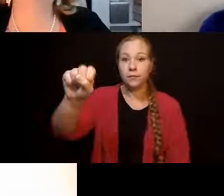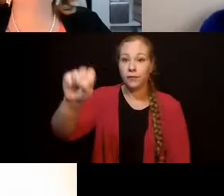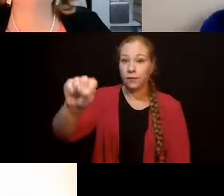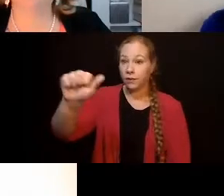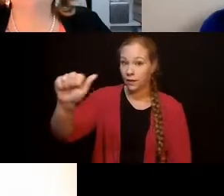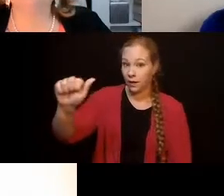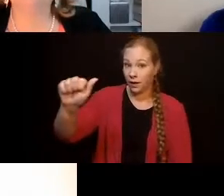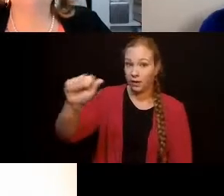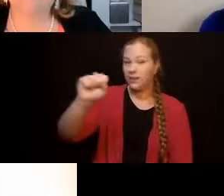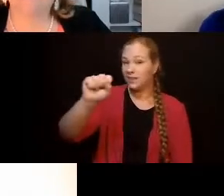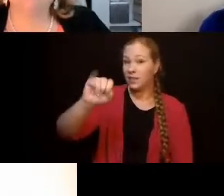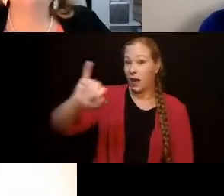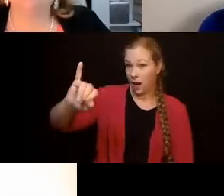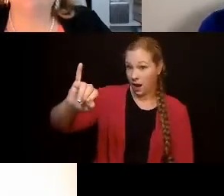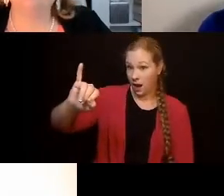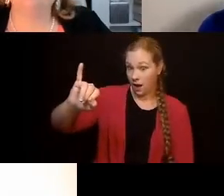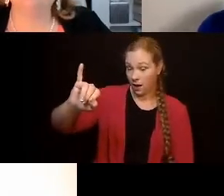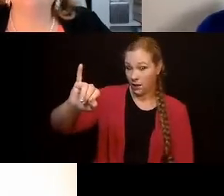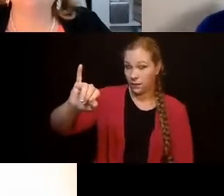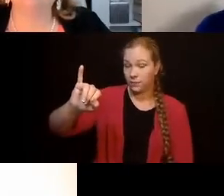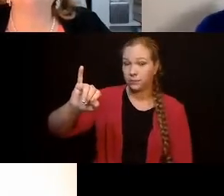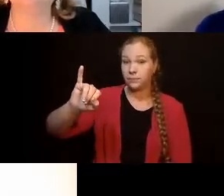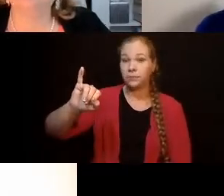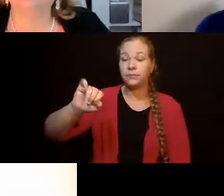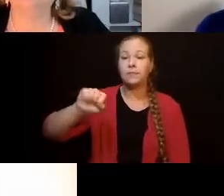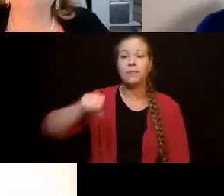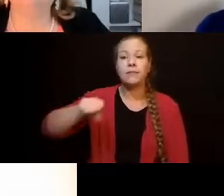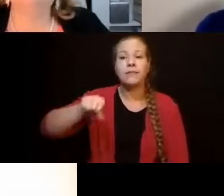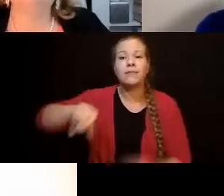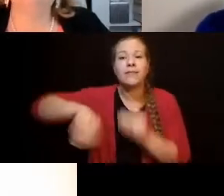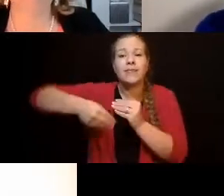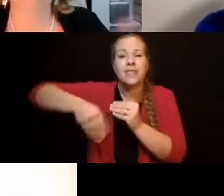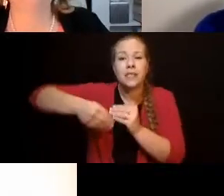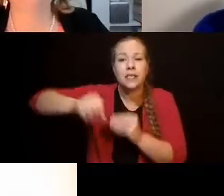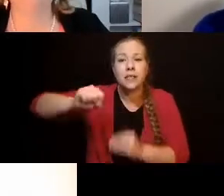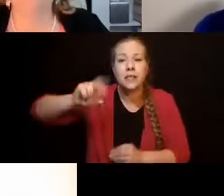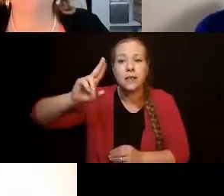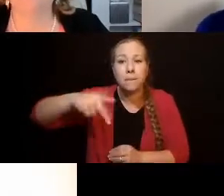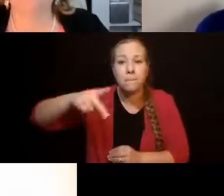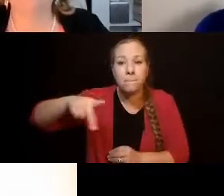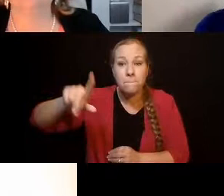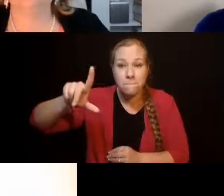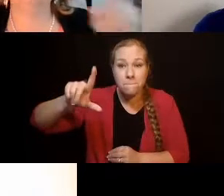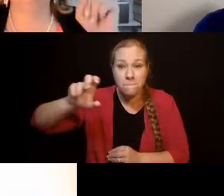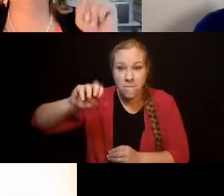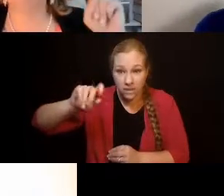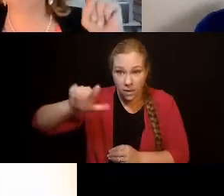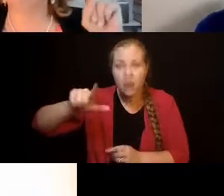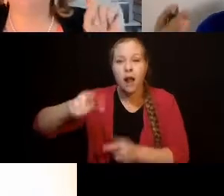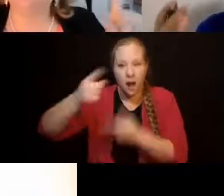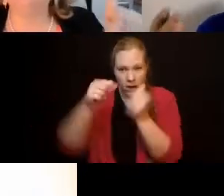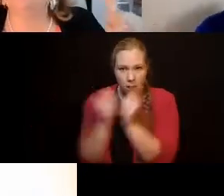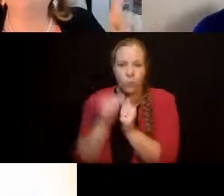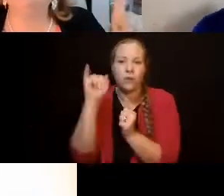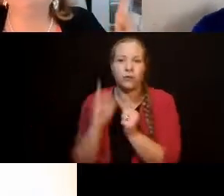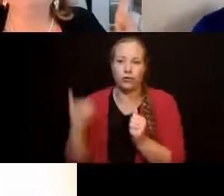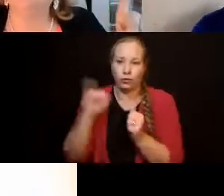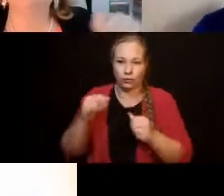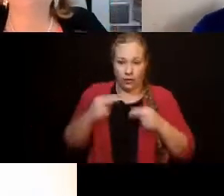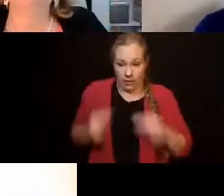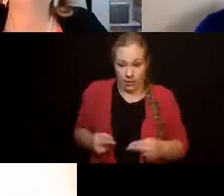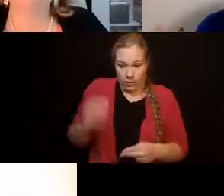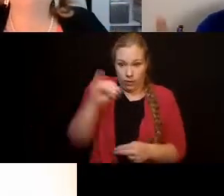So with SSI or Supplemental Security Income, you're going to get Medicaid. If you receive $1